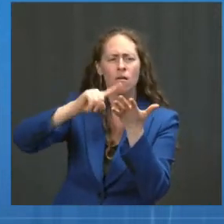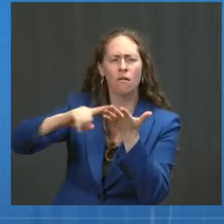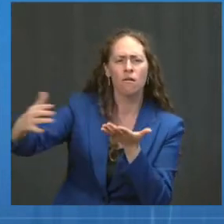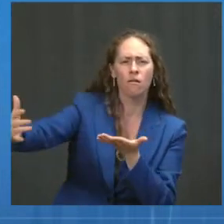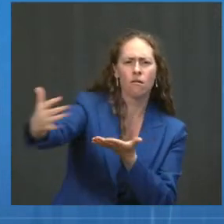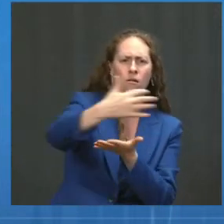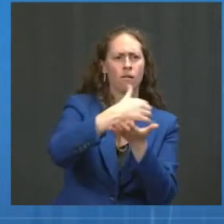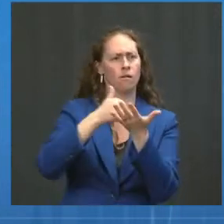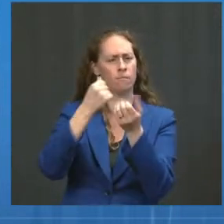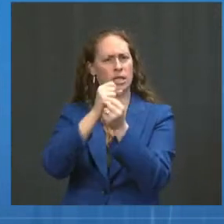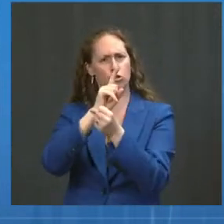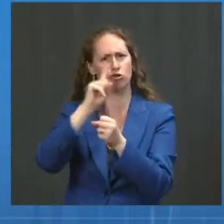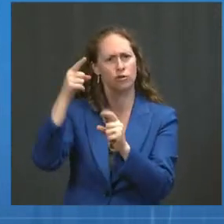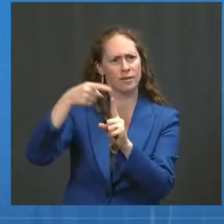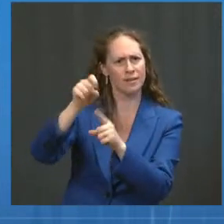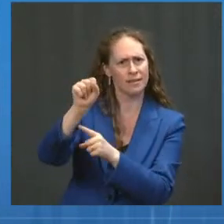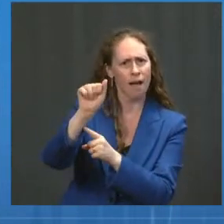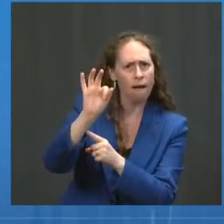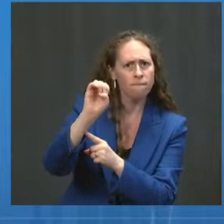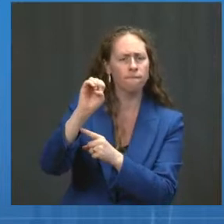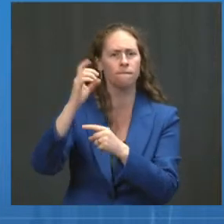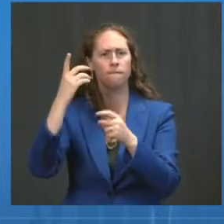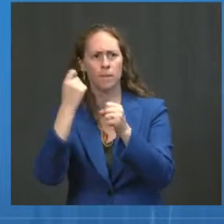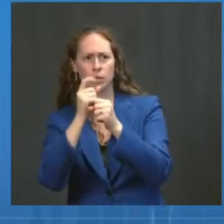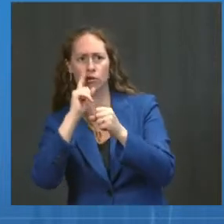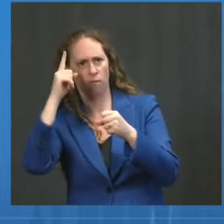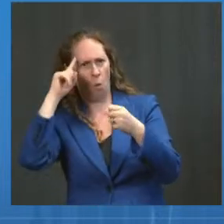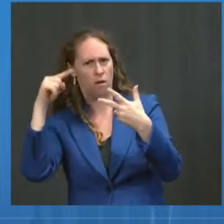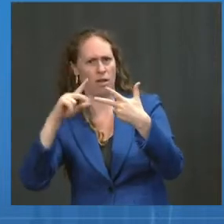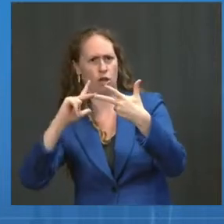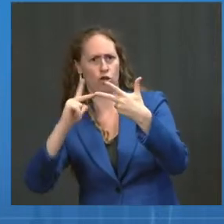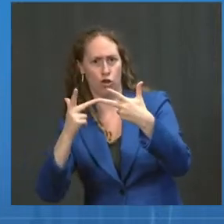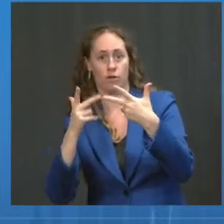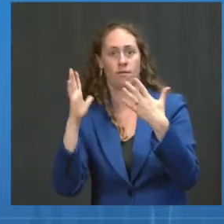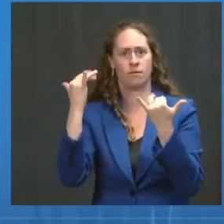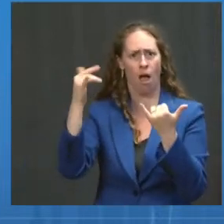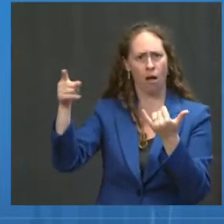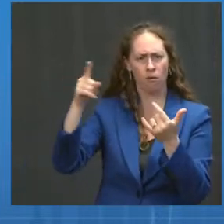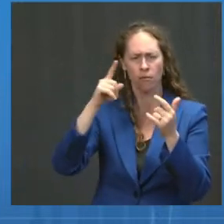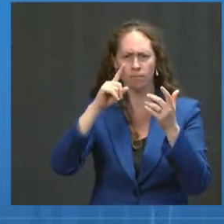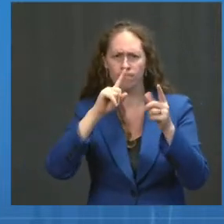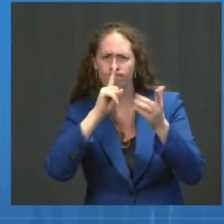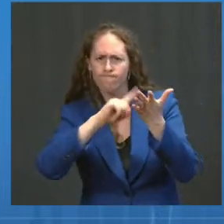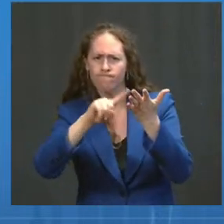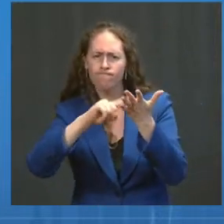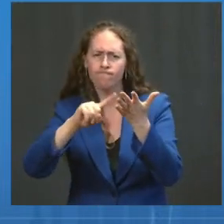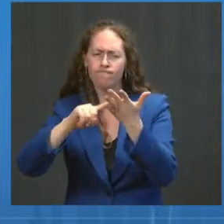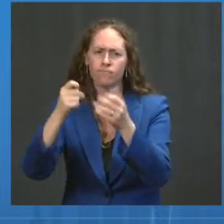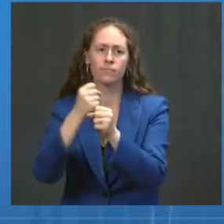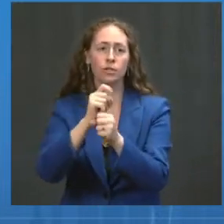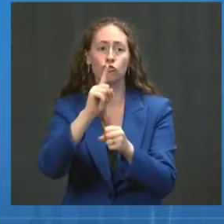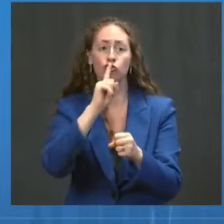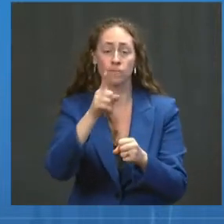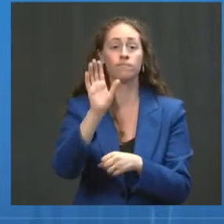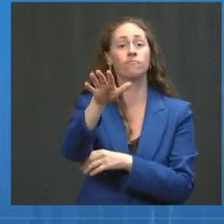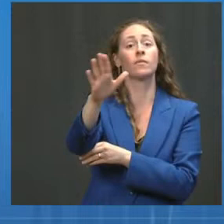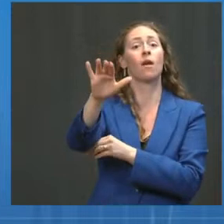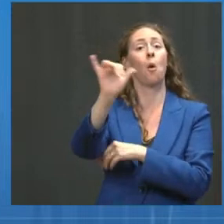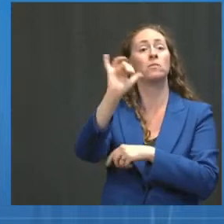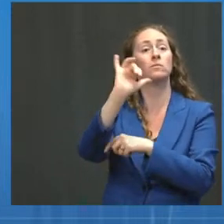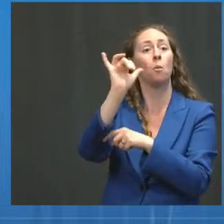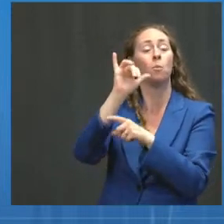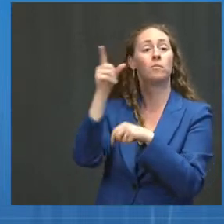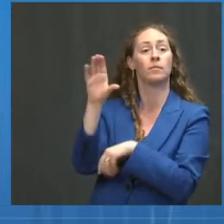and Moderna mRNA vaccines and the CDC's Advisory Committee on Immunization Practices